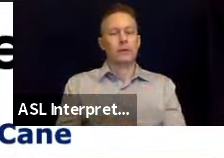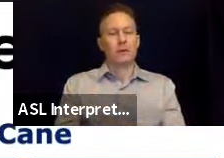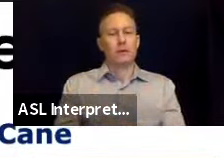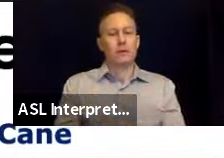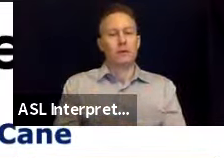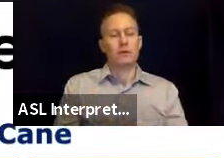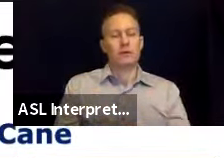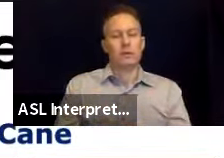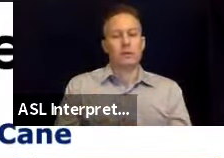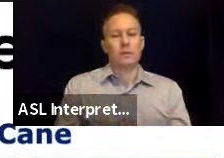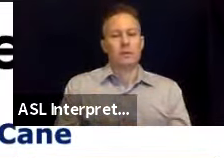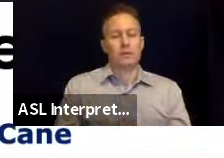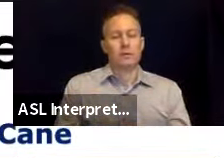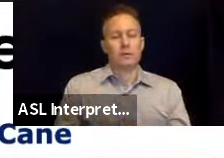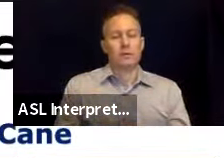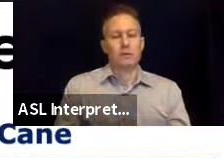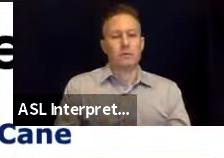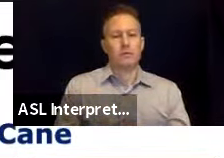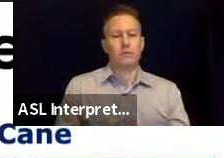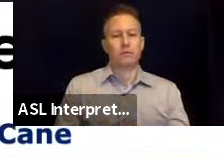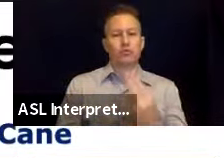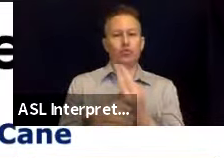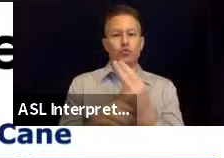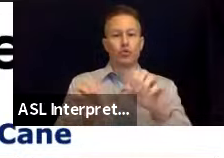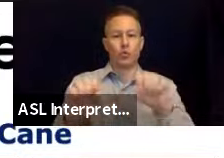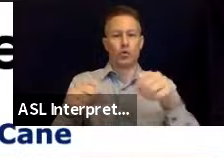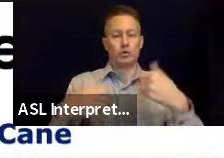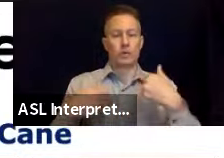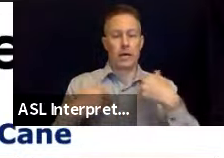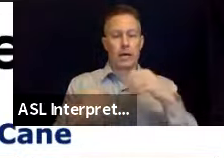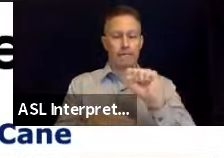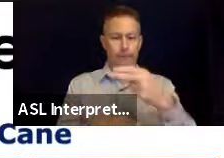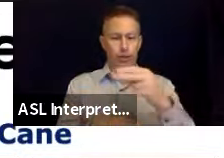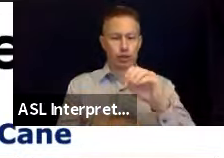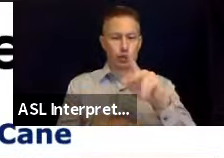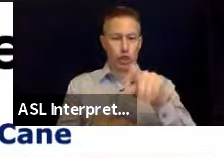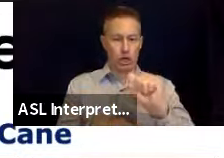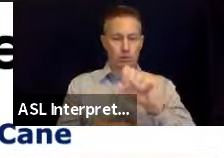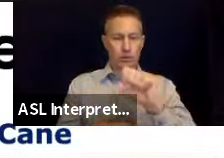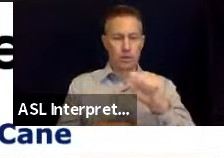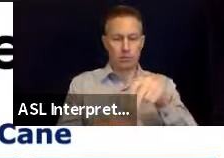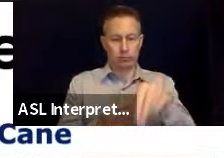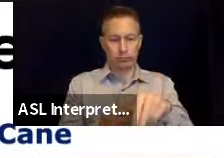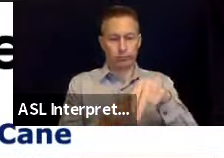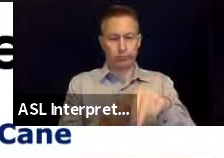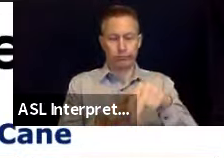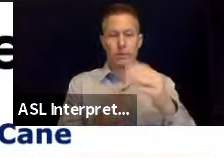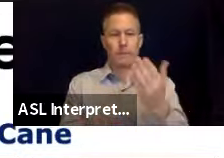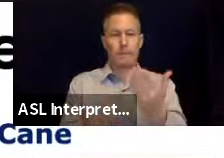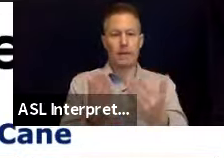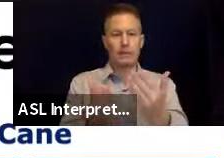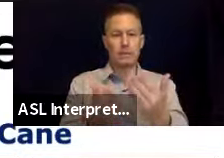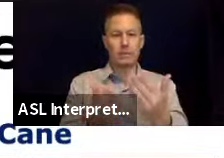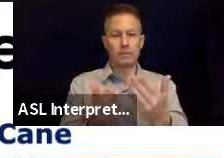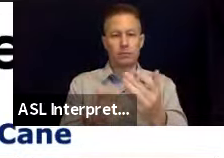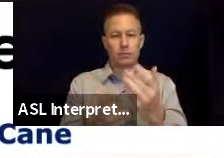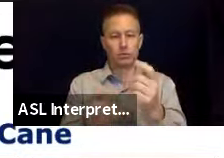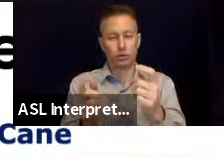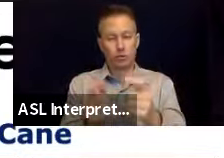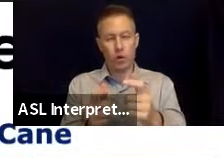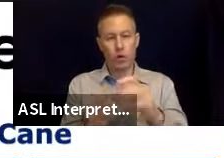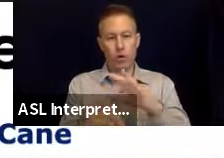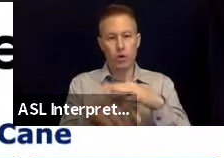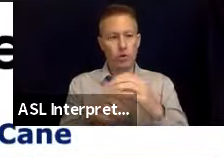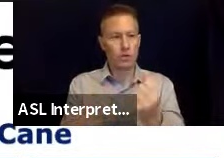shocks and suspension. So, you may not notice a minor earthquake. You may see people